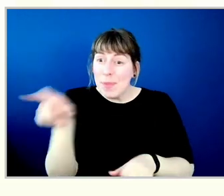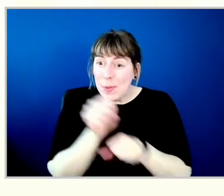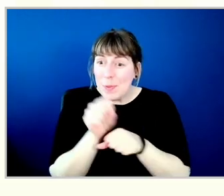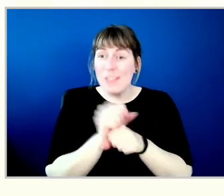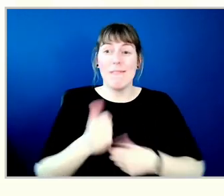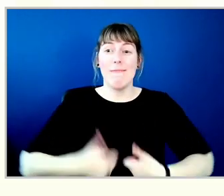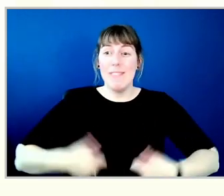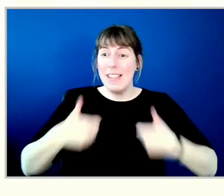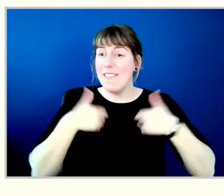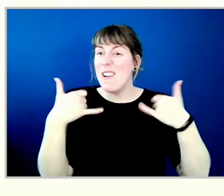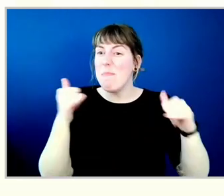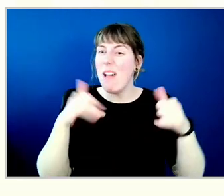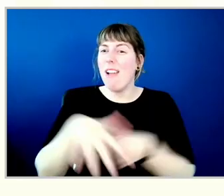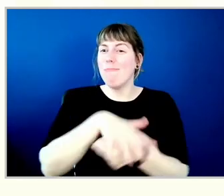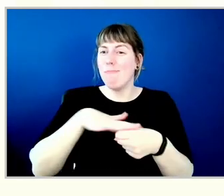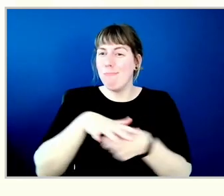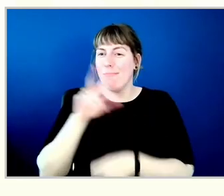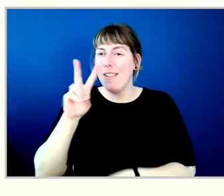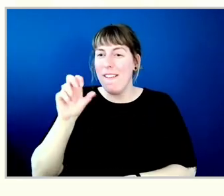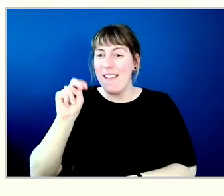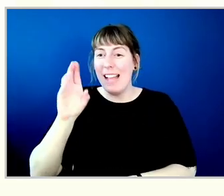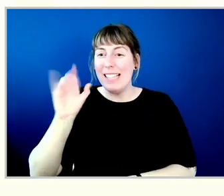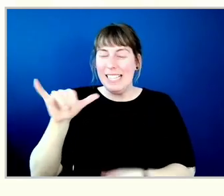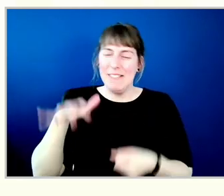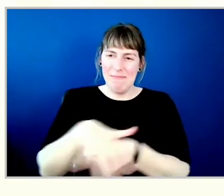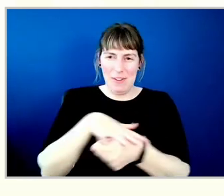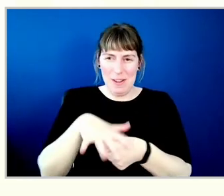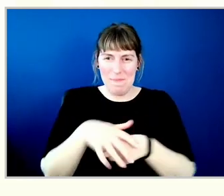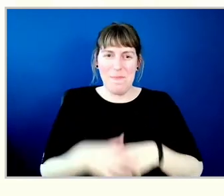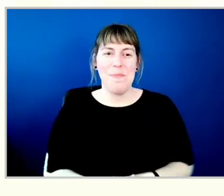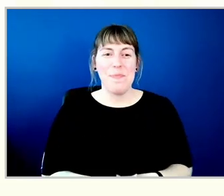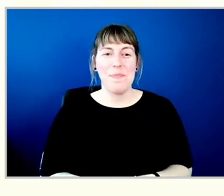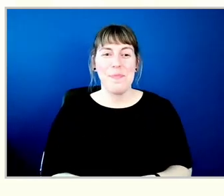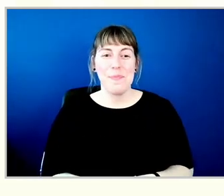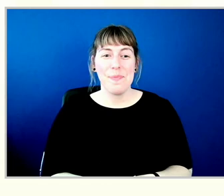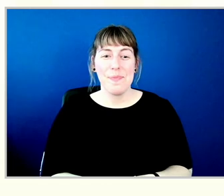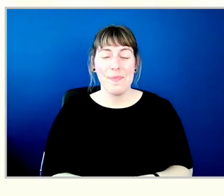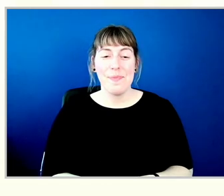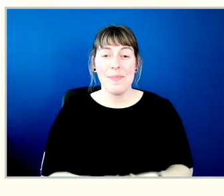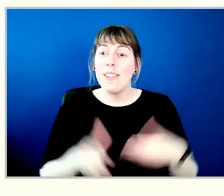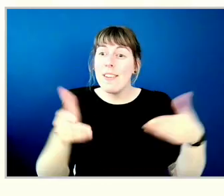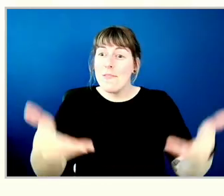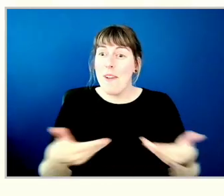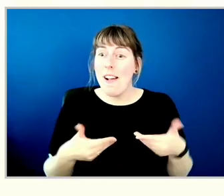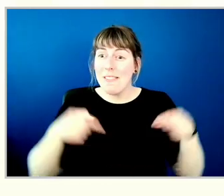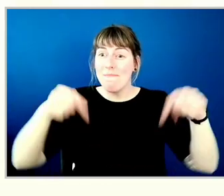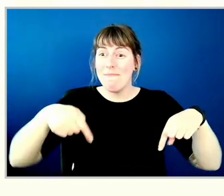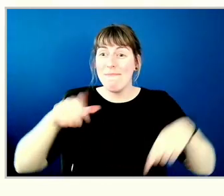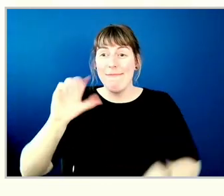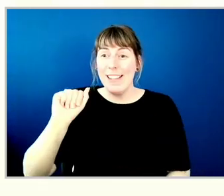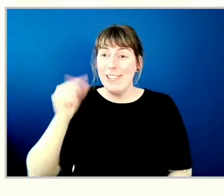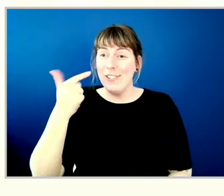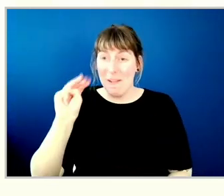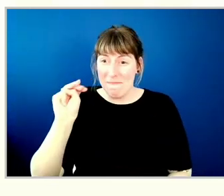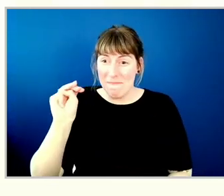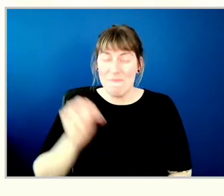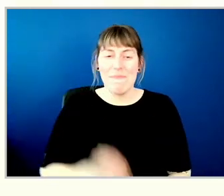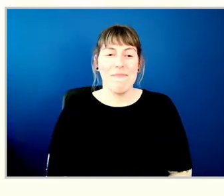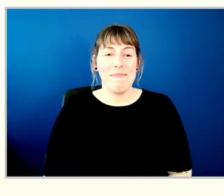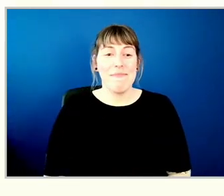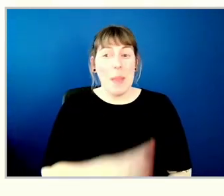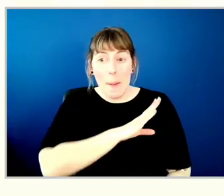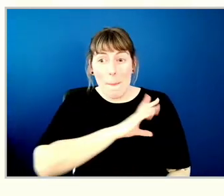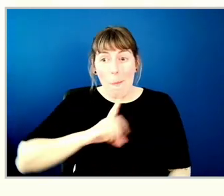within the Van City area. I want to welcome you to the AGM. Welcome the board of